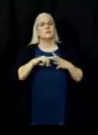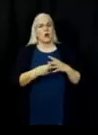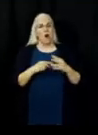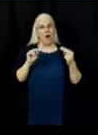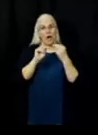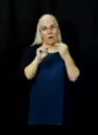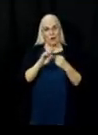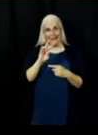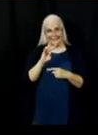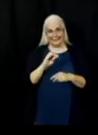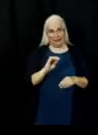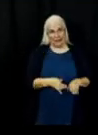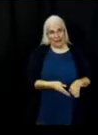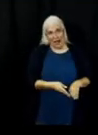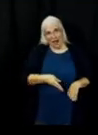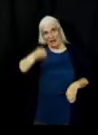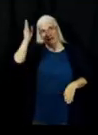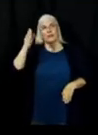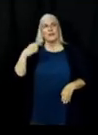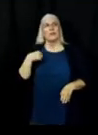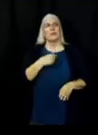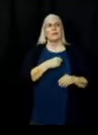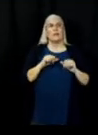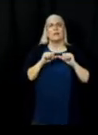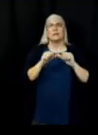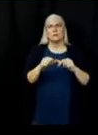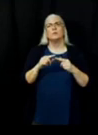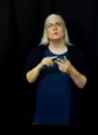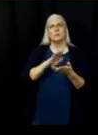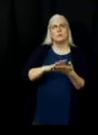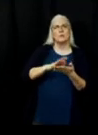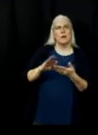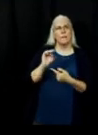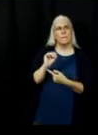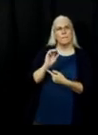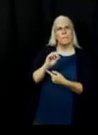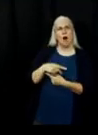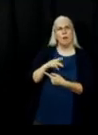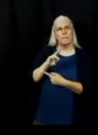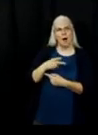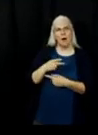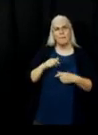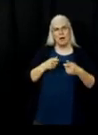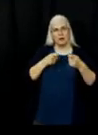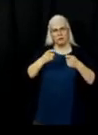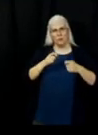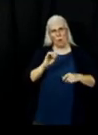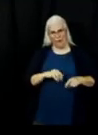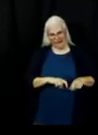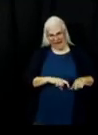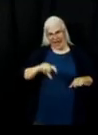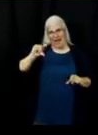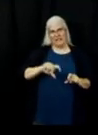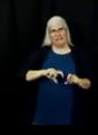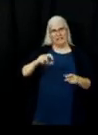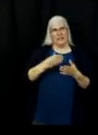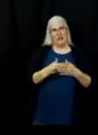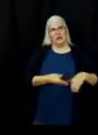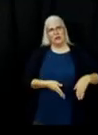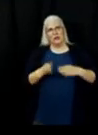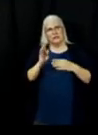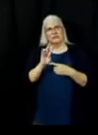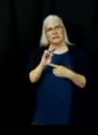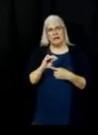continue to do mop-up and tactical troll on the Highway 70 corridor, looking for those hot spots, doing critical infrastructure protection,